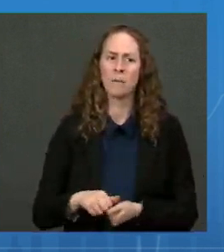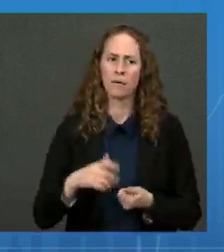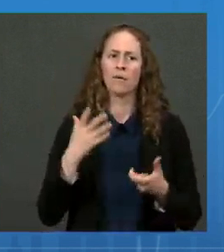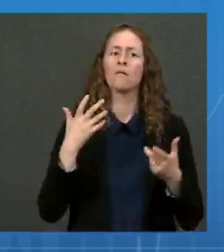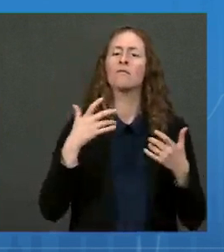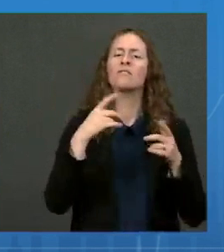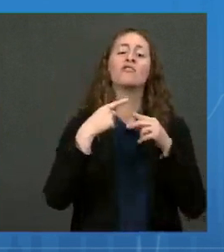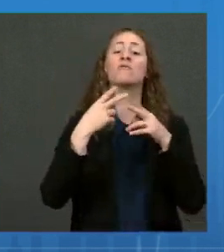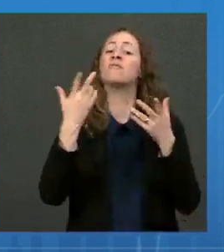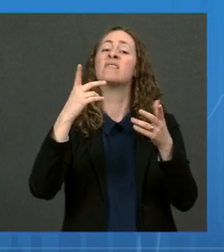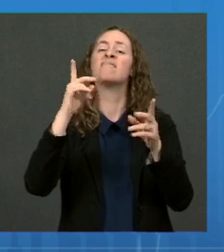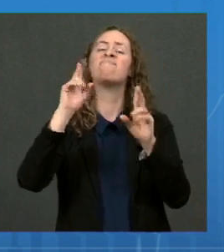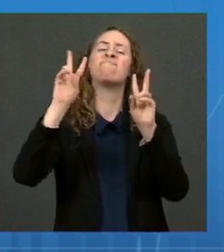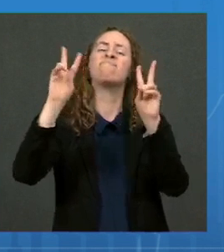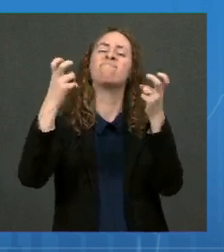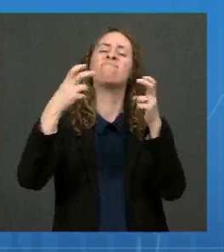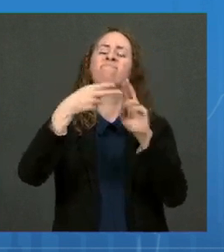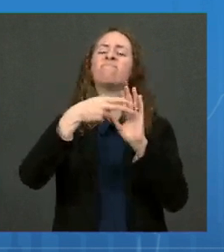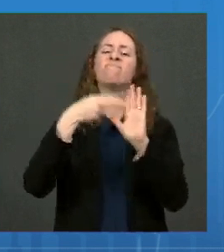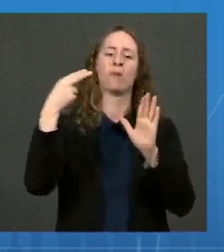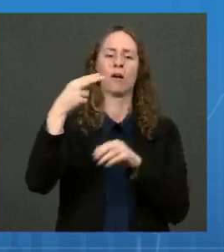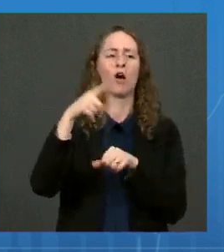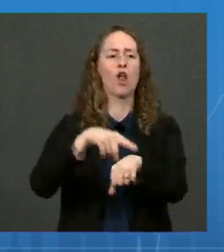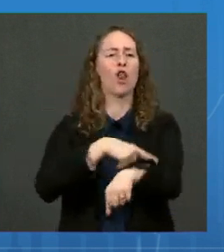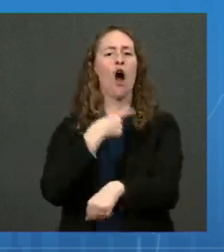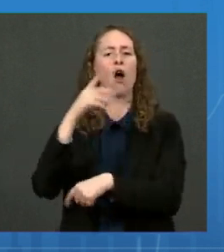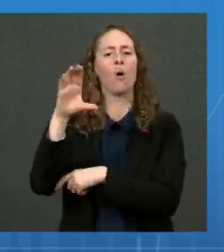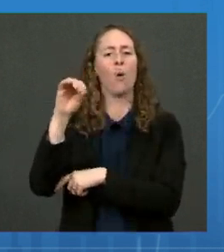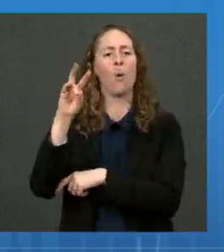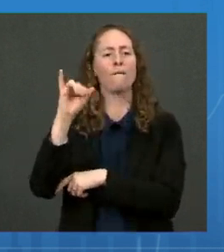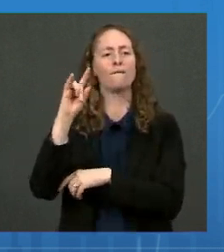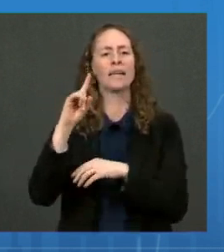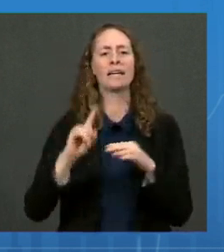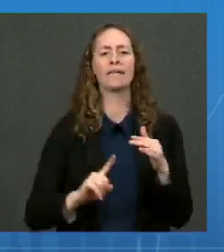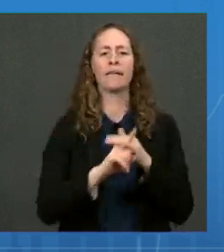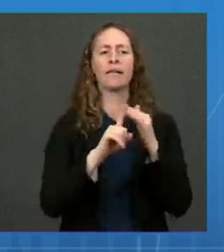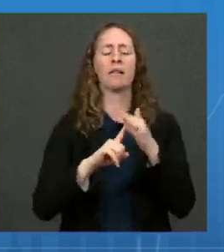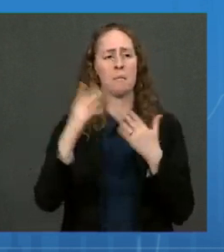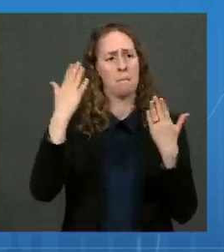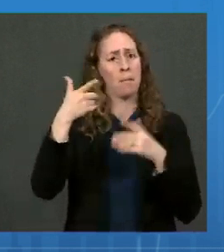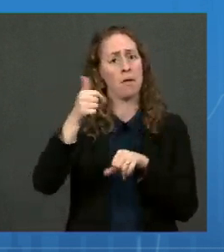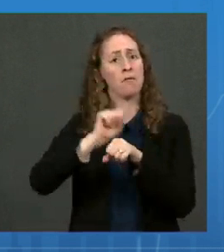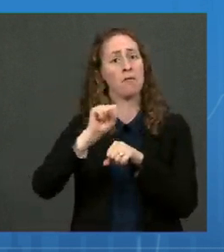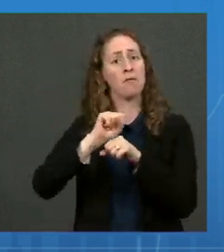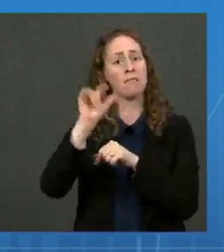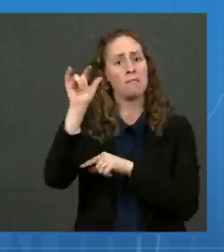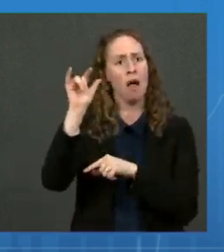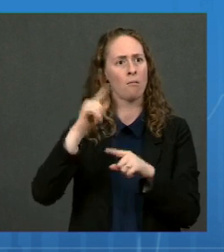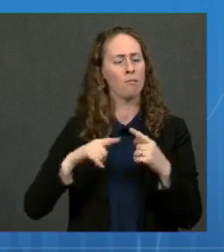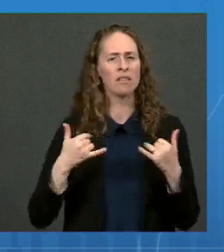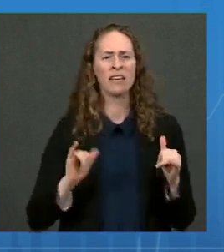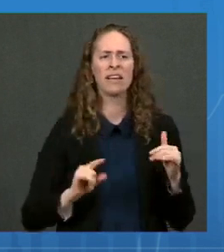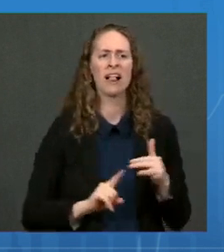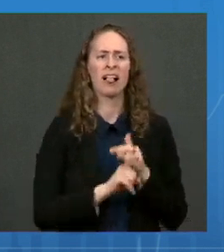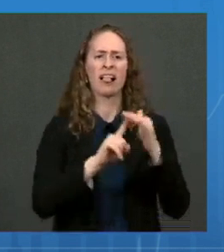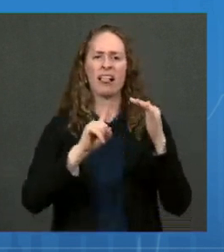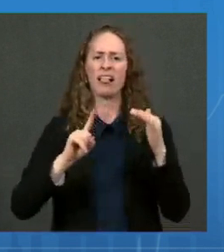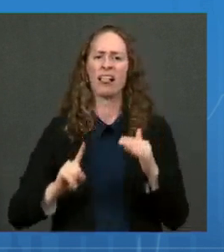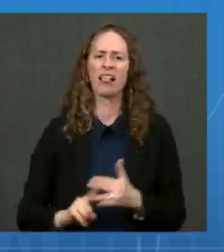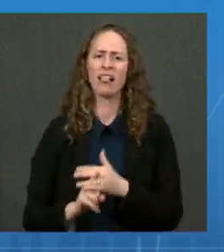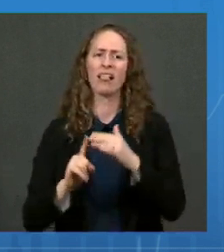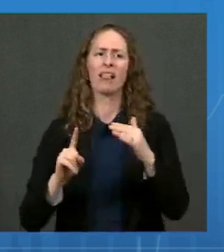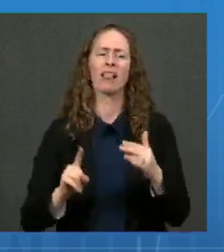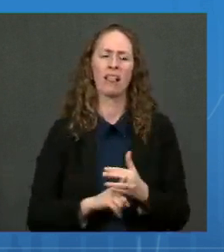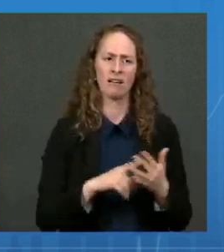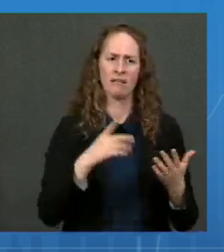pilots. Maybe there are some who actually have gotten COVID and have had an unexplained but real